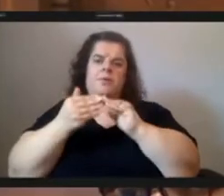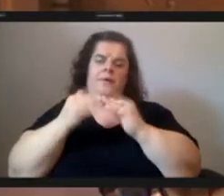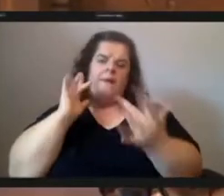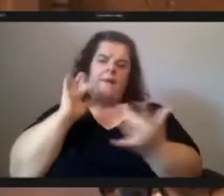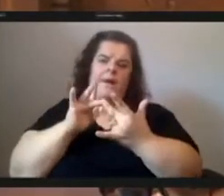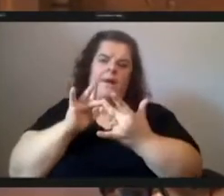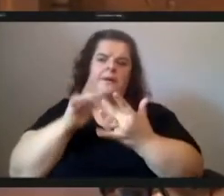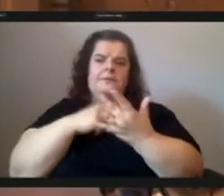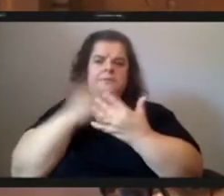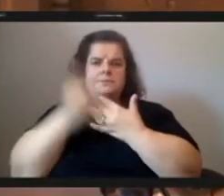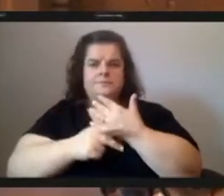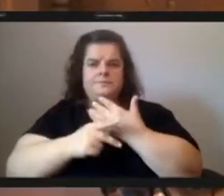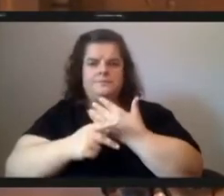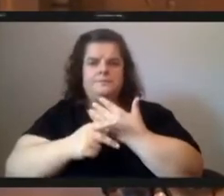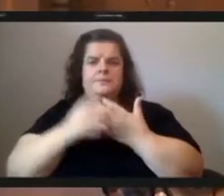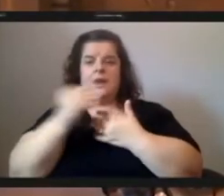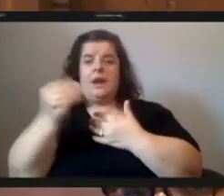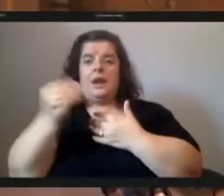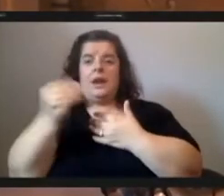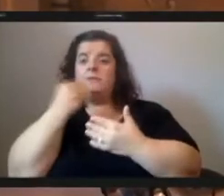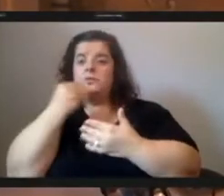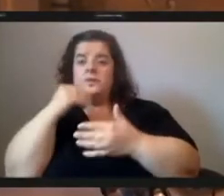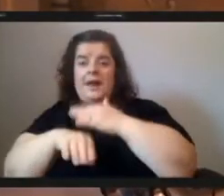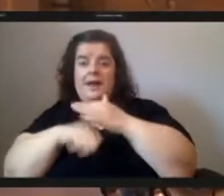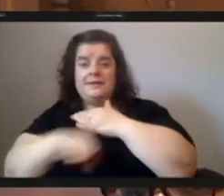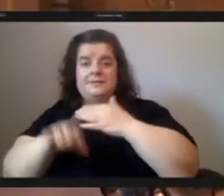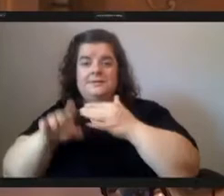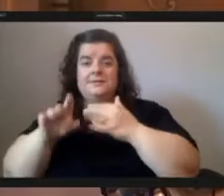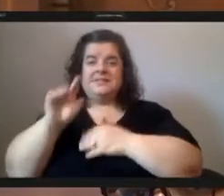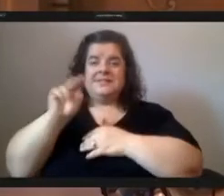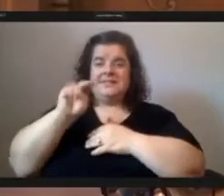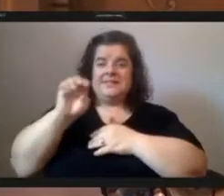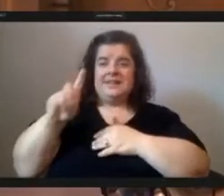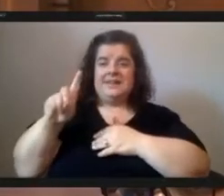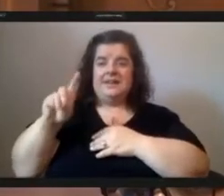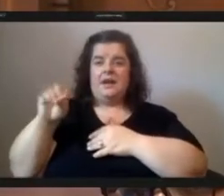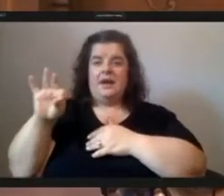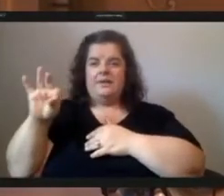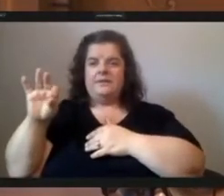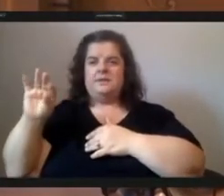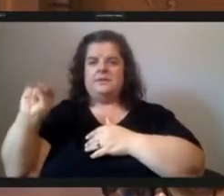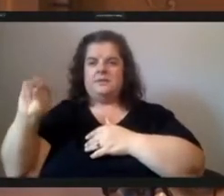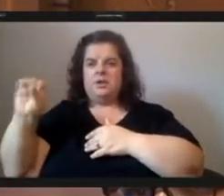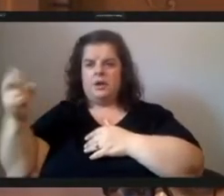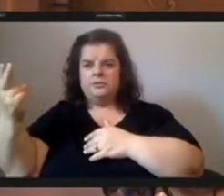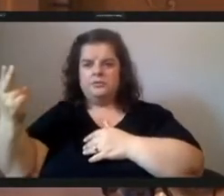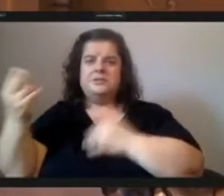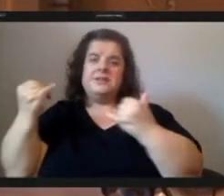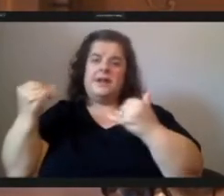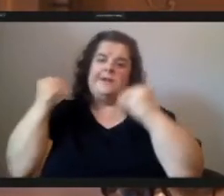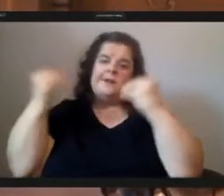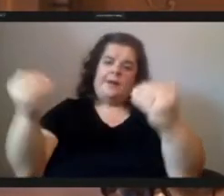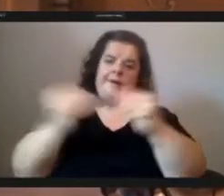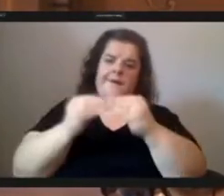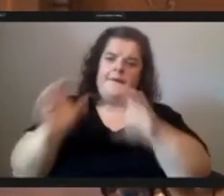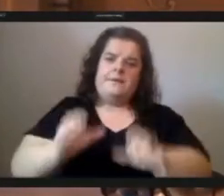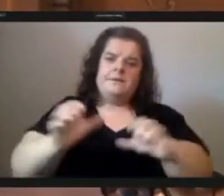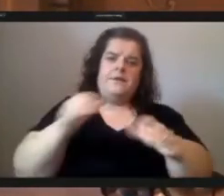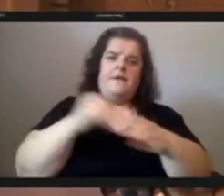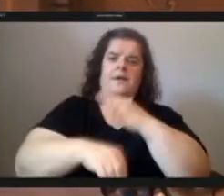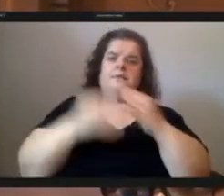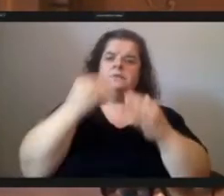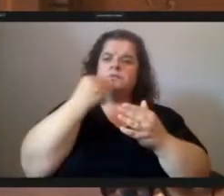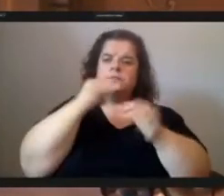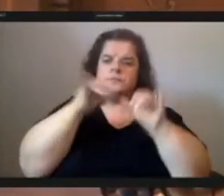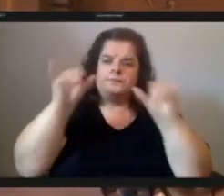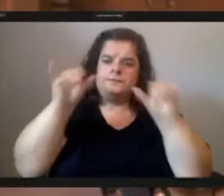excuse me our food access initiative native nosh we're now moving into having a more active role in food systems policy and